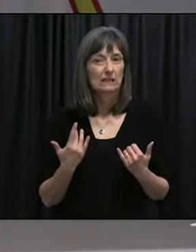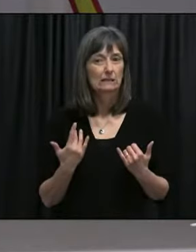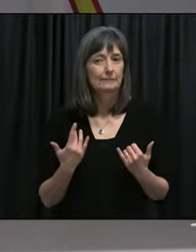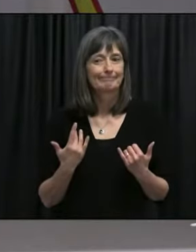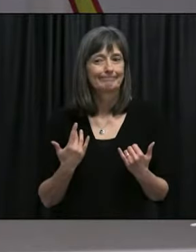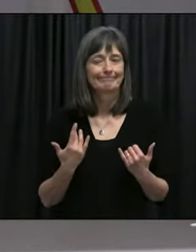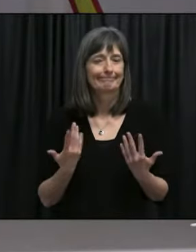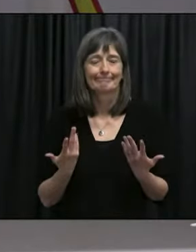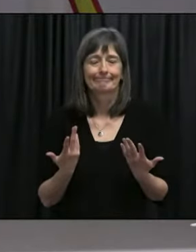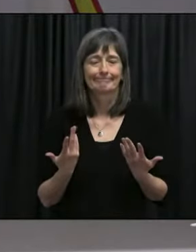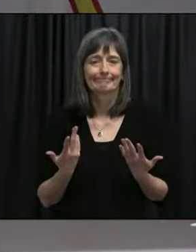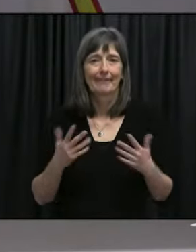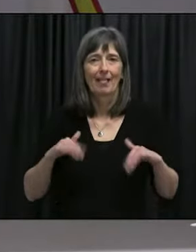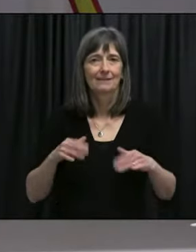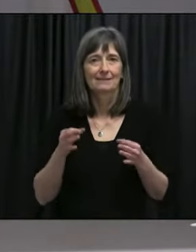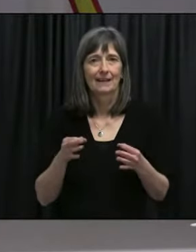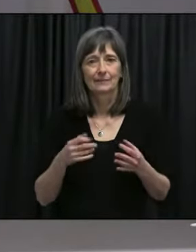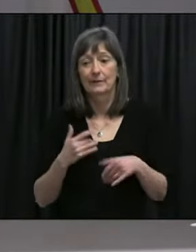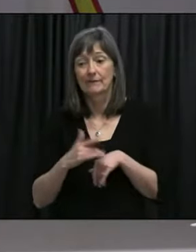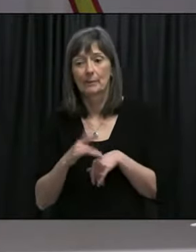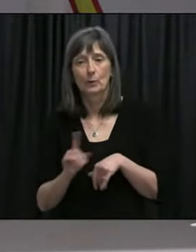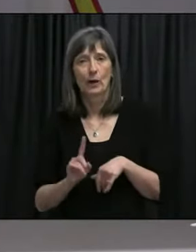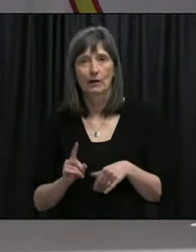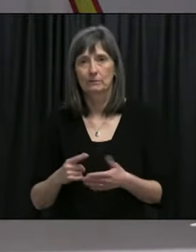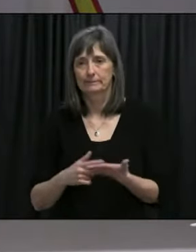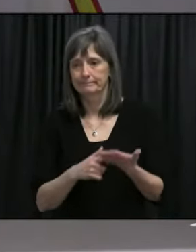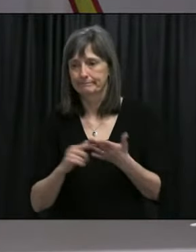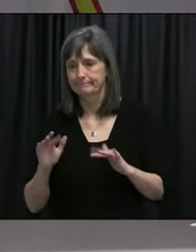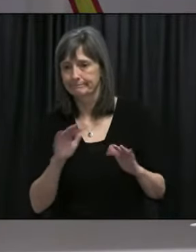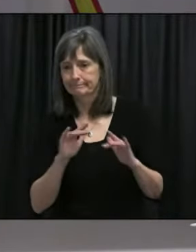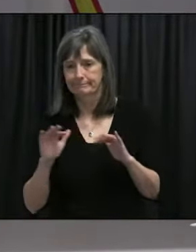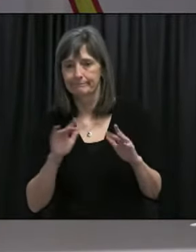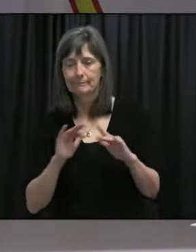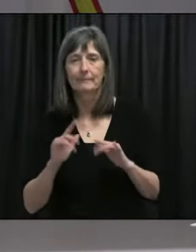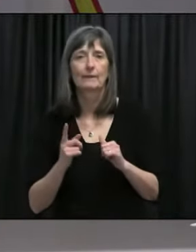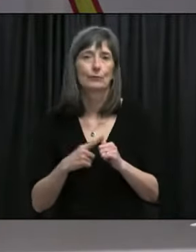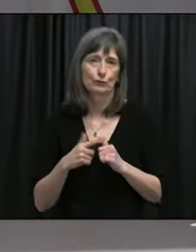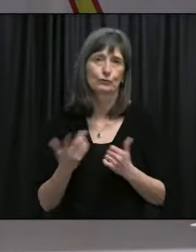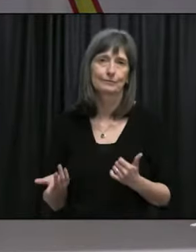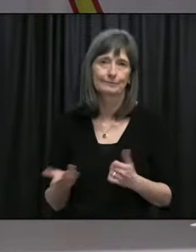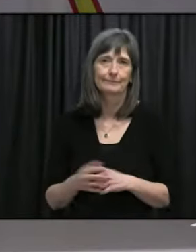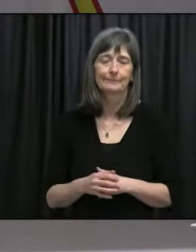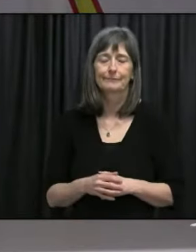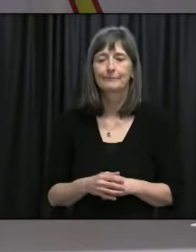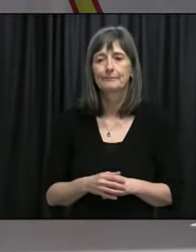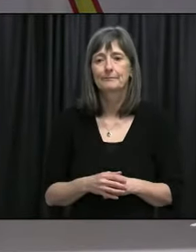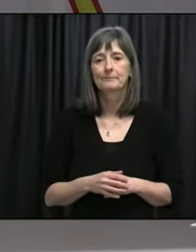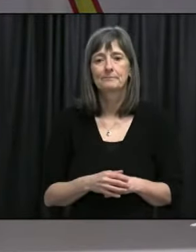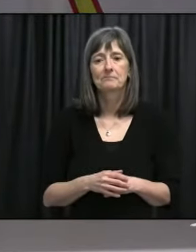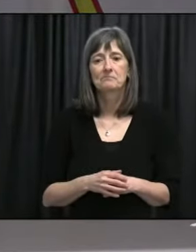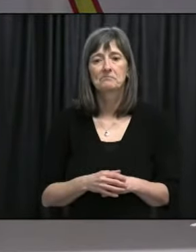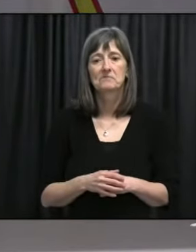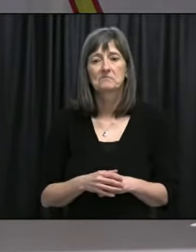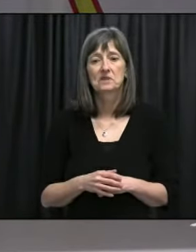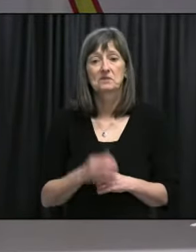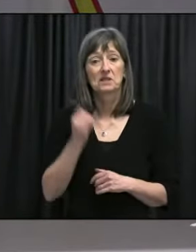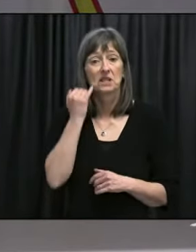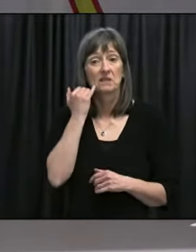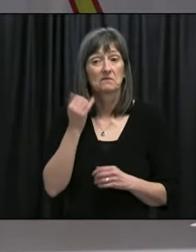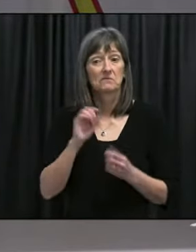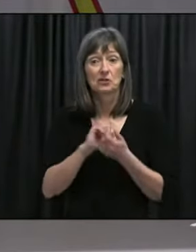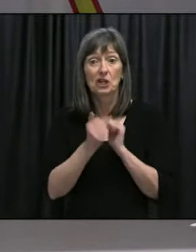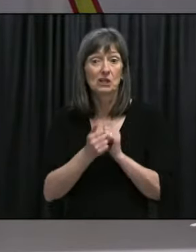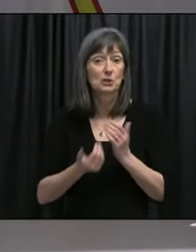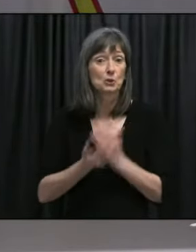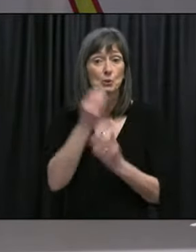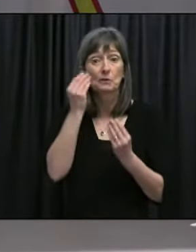developing those discussions in terms of what we have available in, in, in our own, within our own capacity. So, uh, we'll provide an update if, uh, if anything